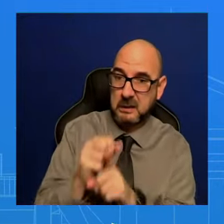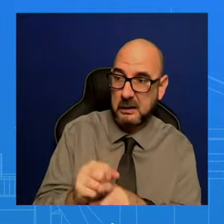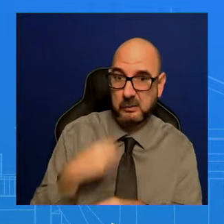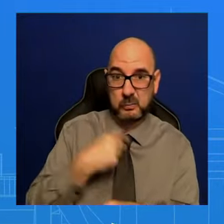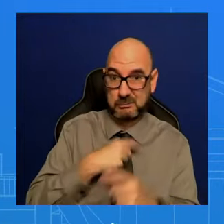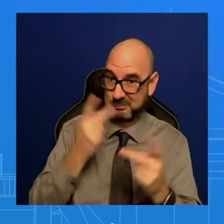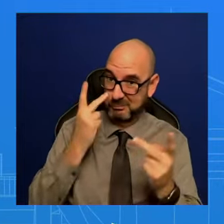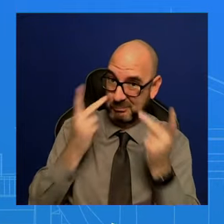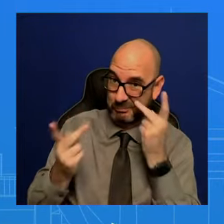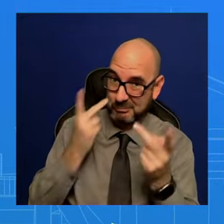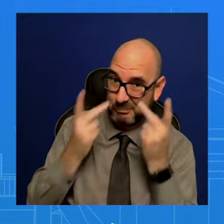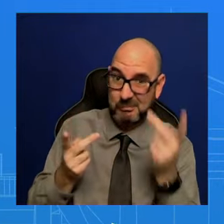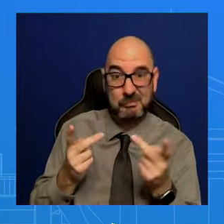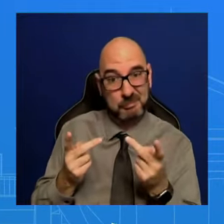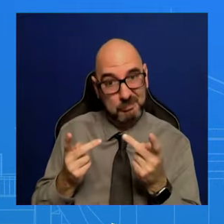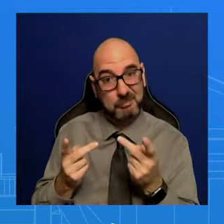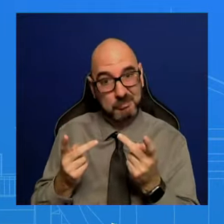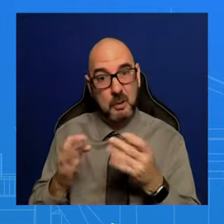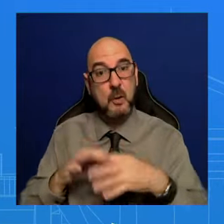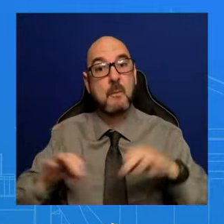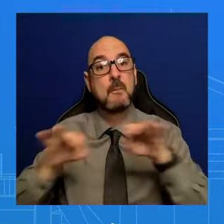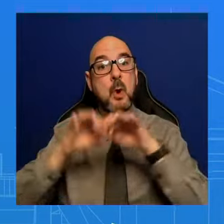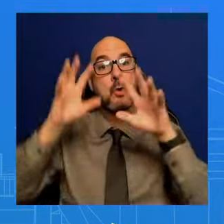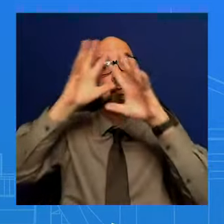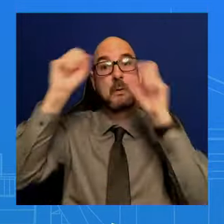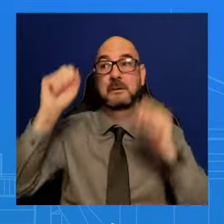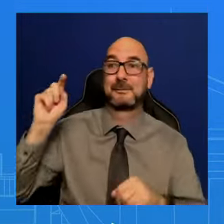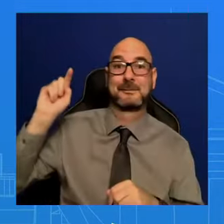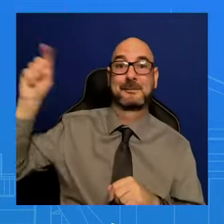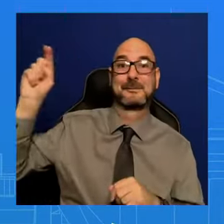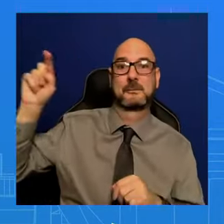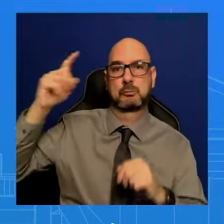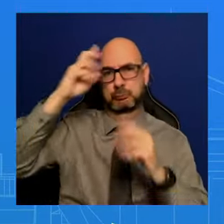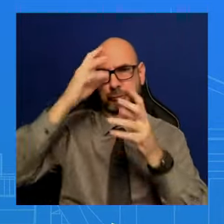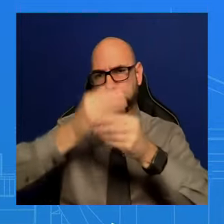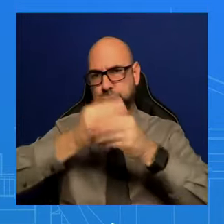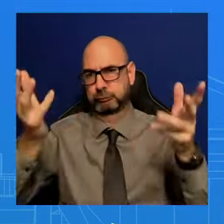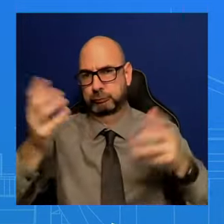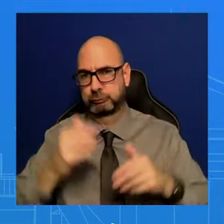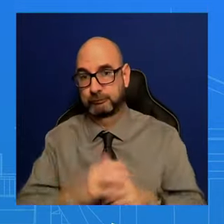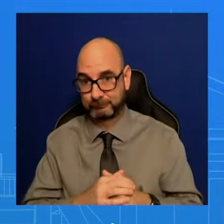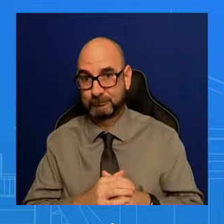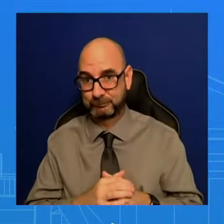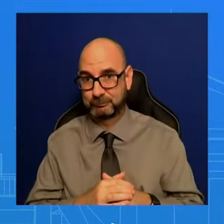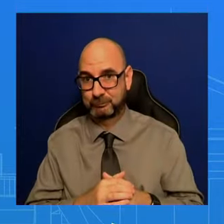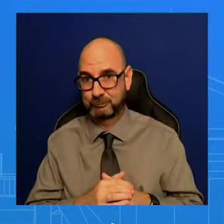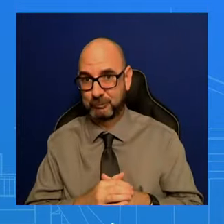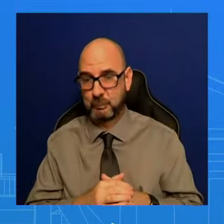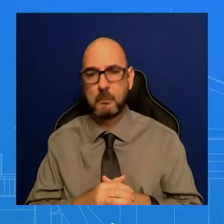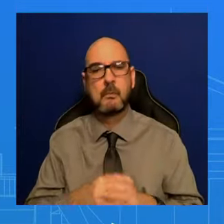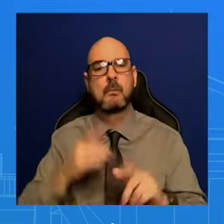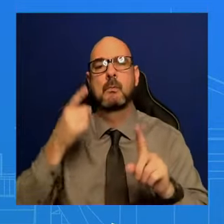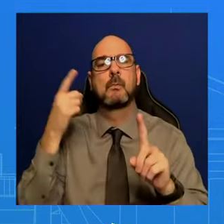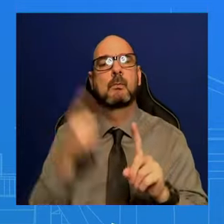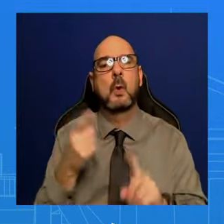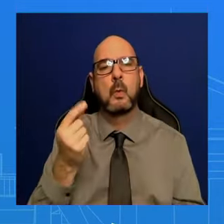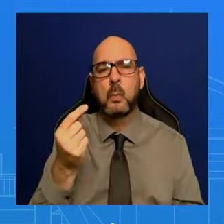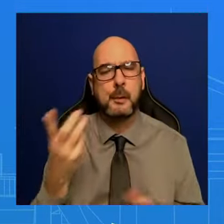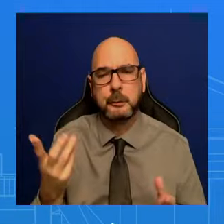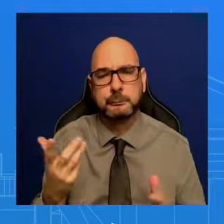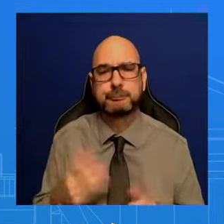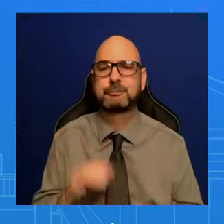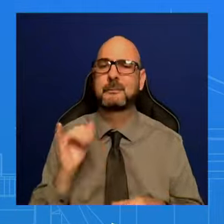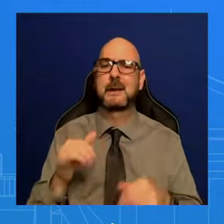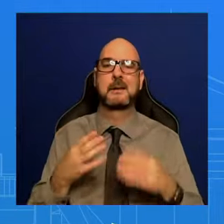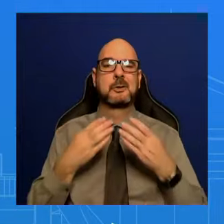to the American people about that as well. And so, but to your broader point of your question, does our actions and